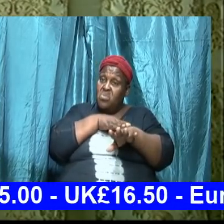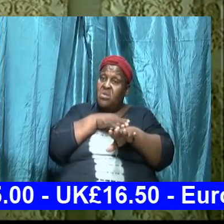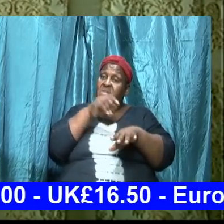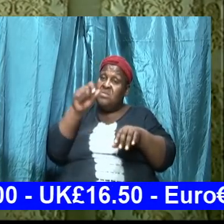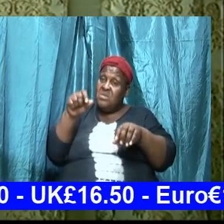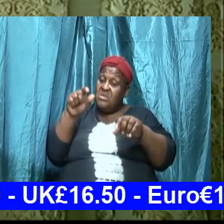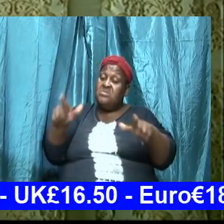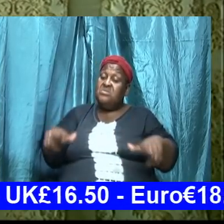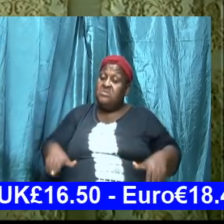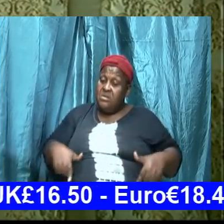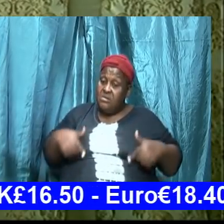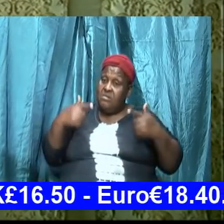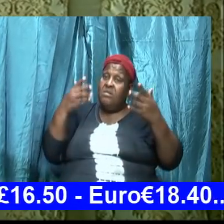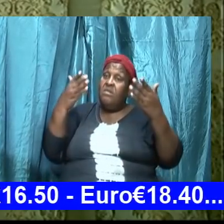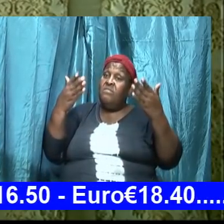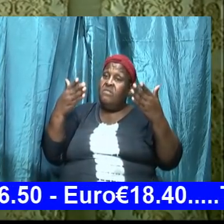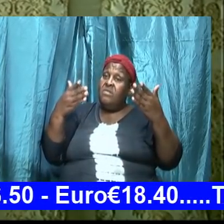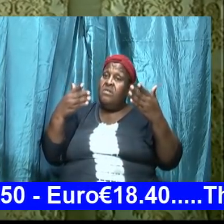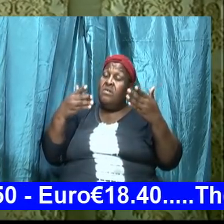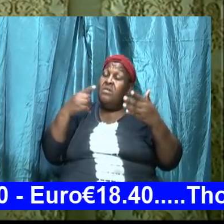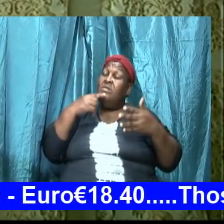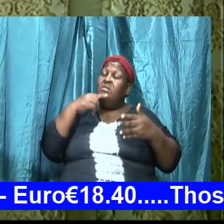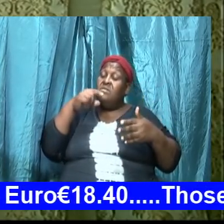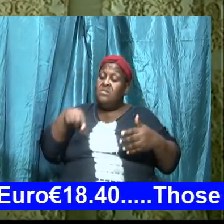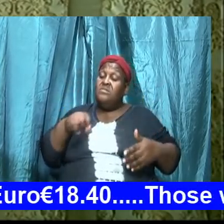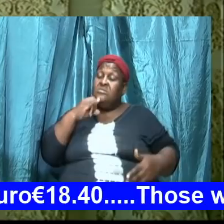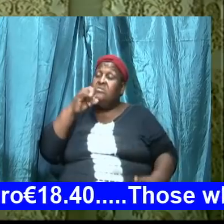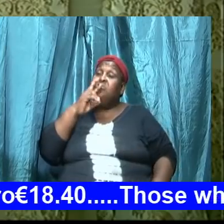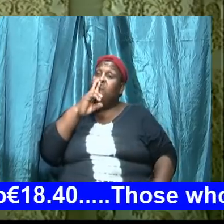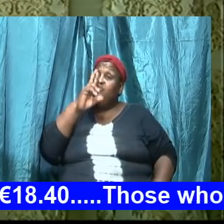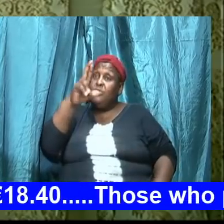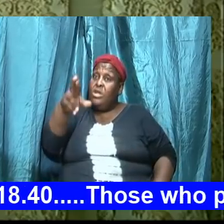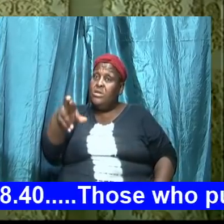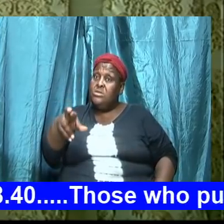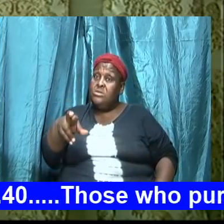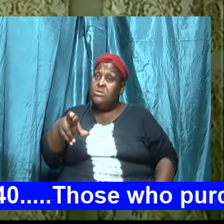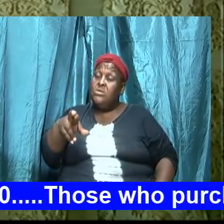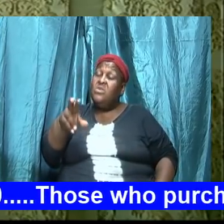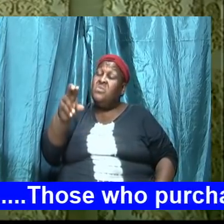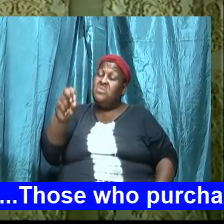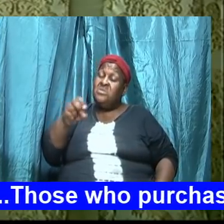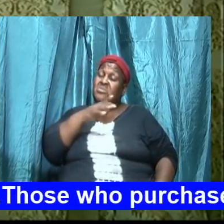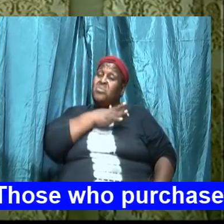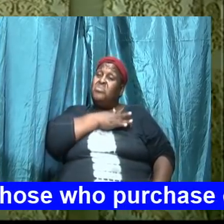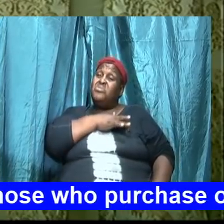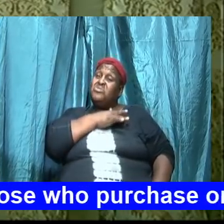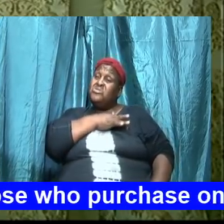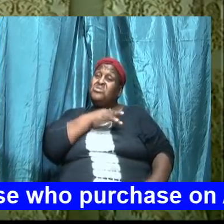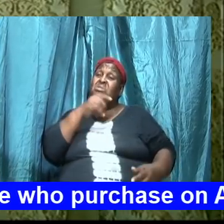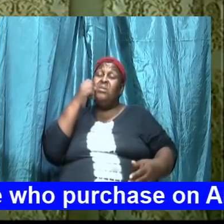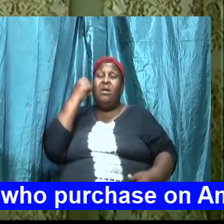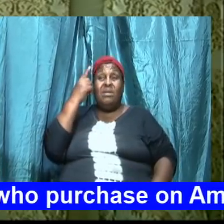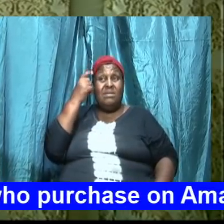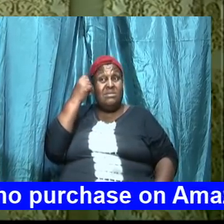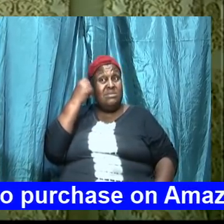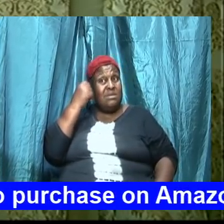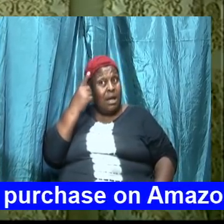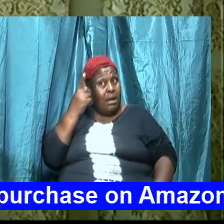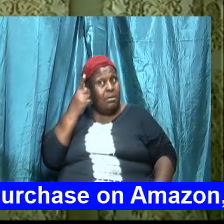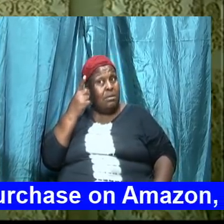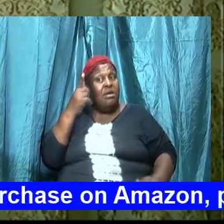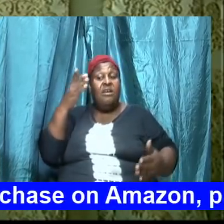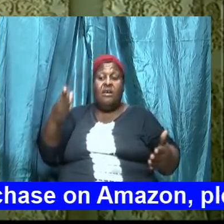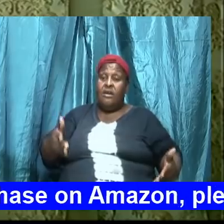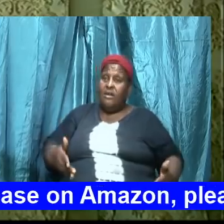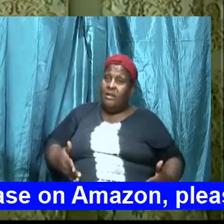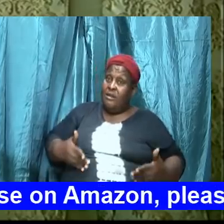this is life this is reality you need to appreciate that and understand that and live